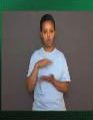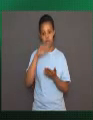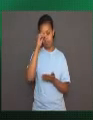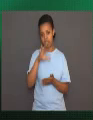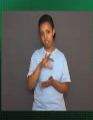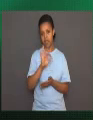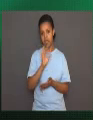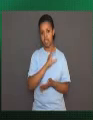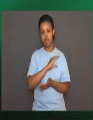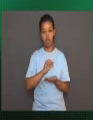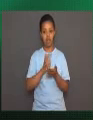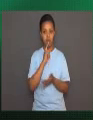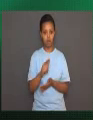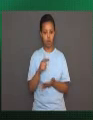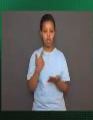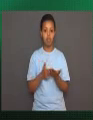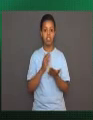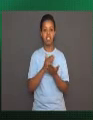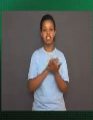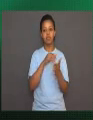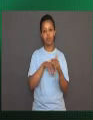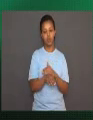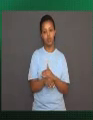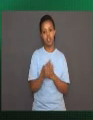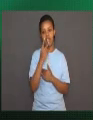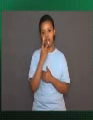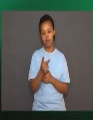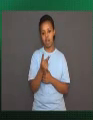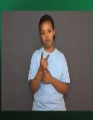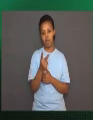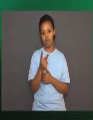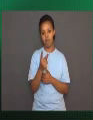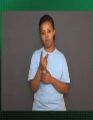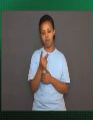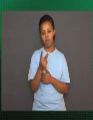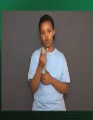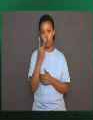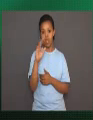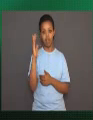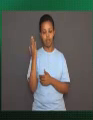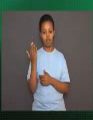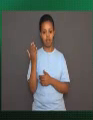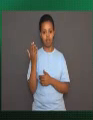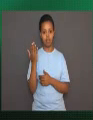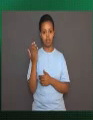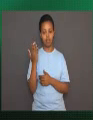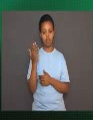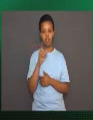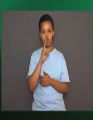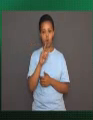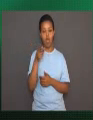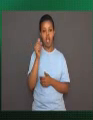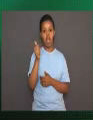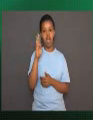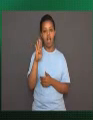In this lesson, we will be looking at two types, habituation